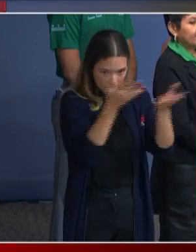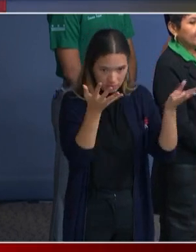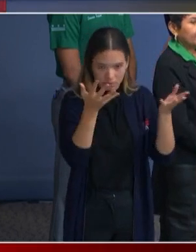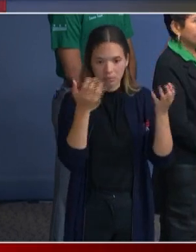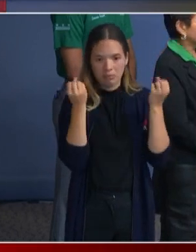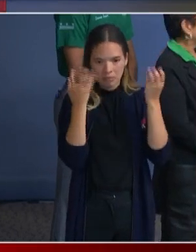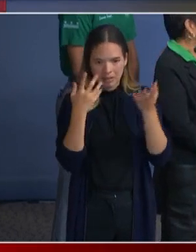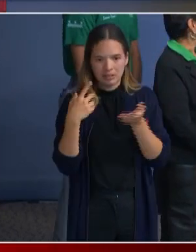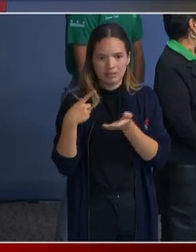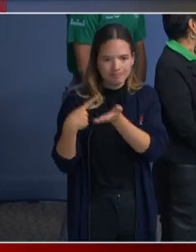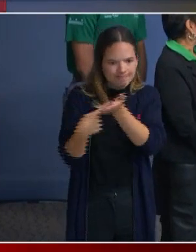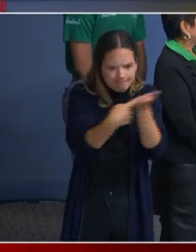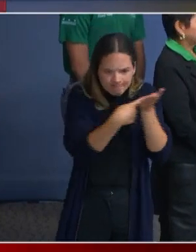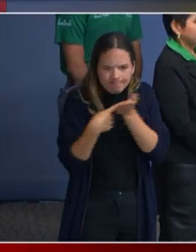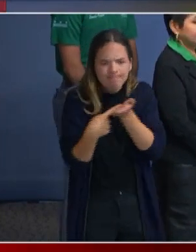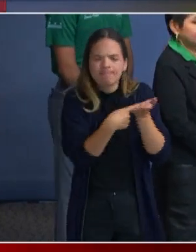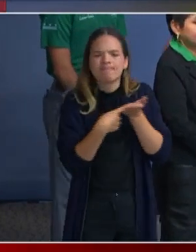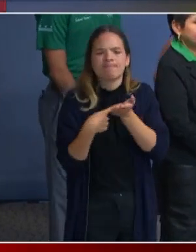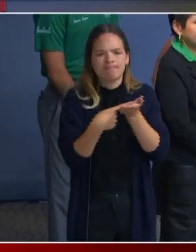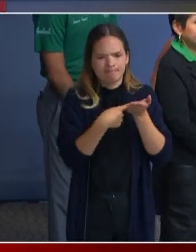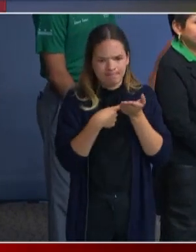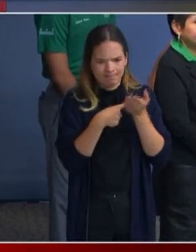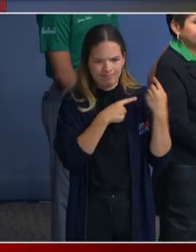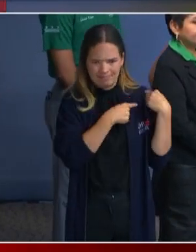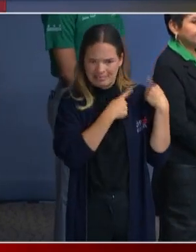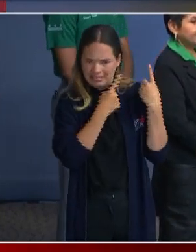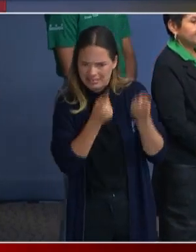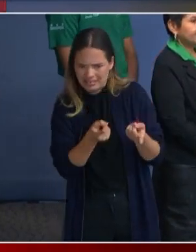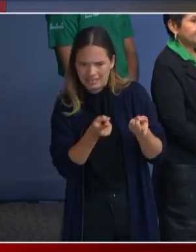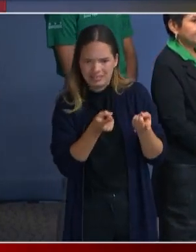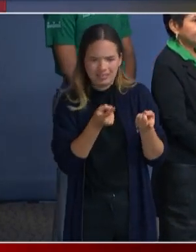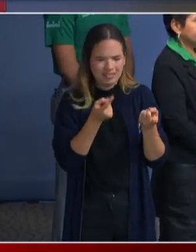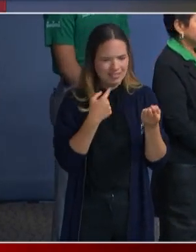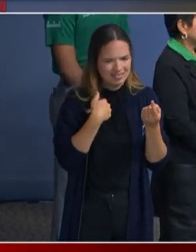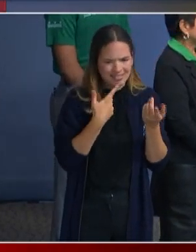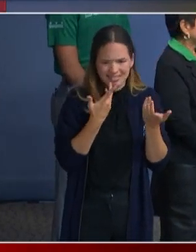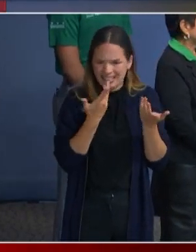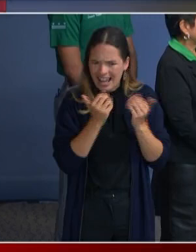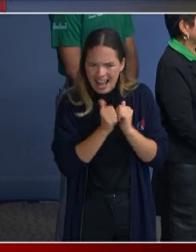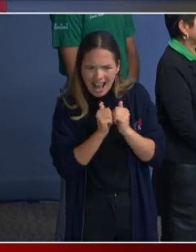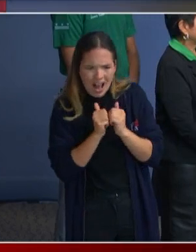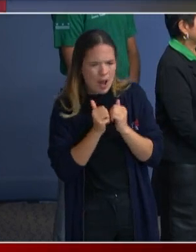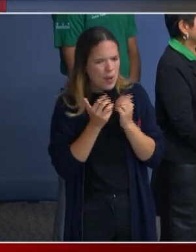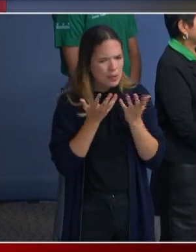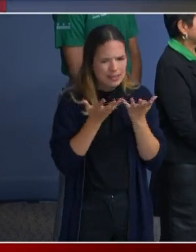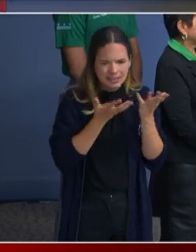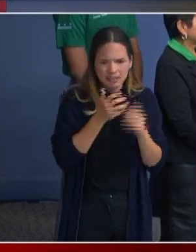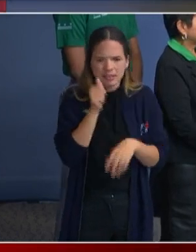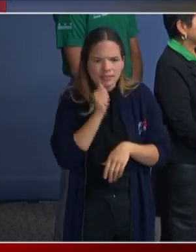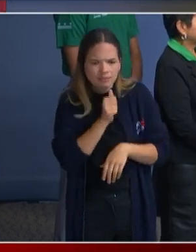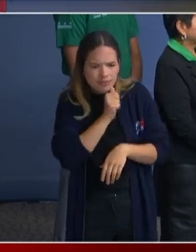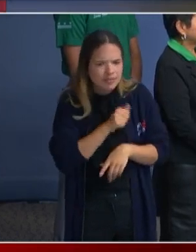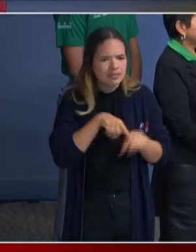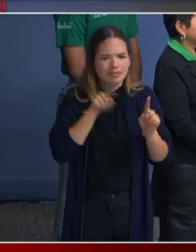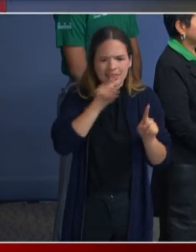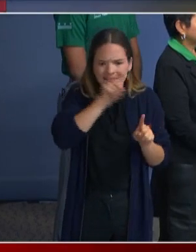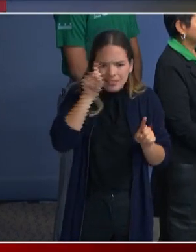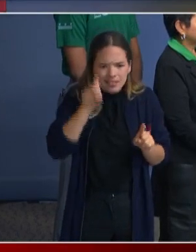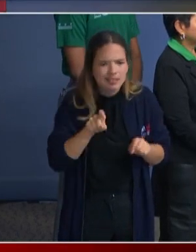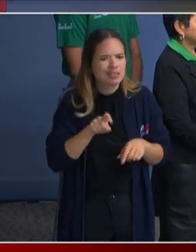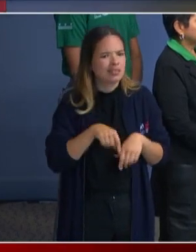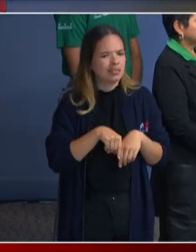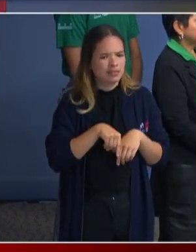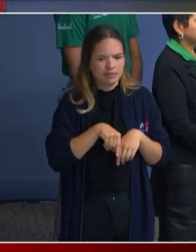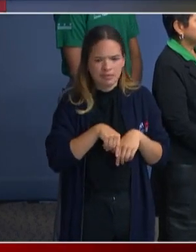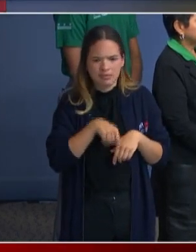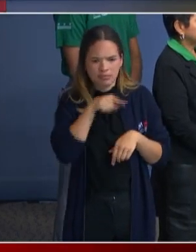have had along the way or attempted to have with those states as well as with the federal government